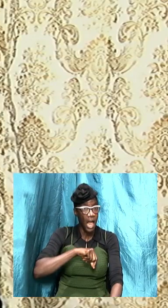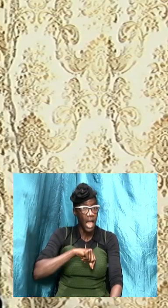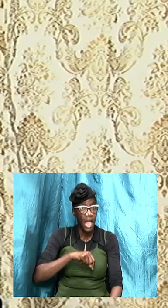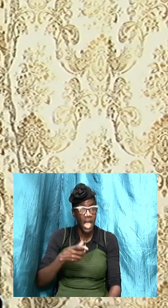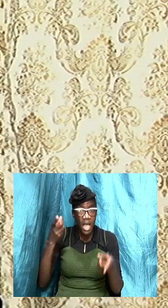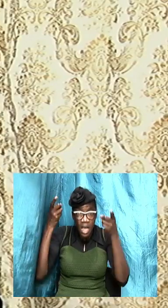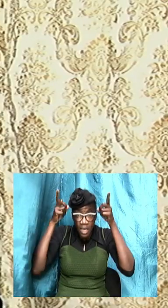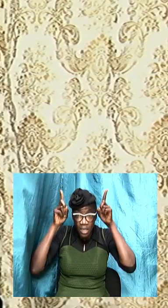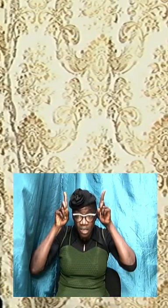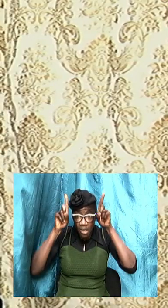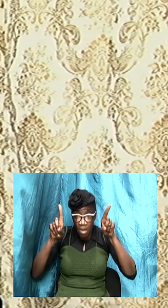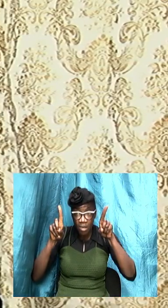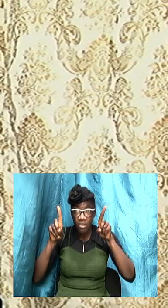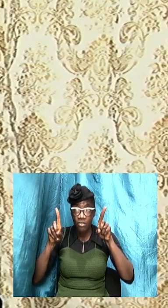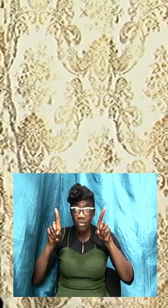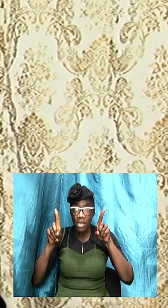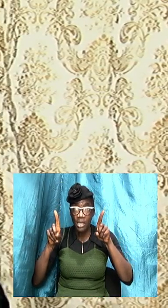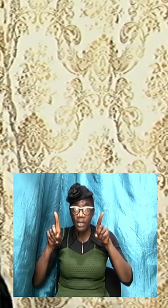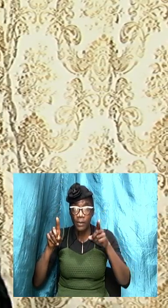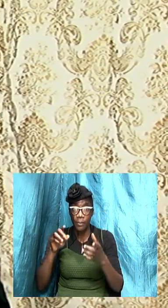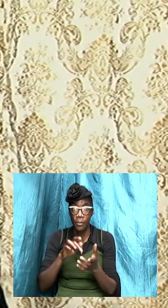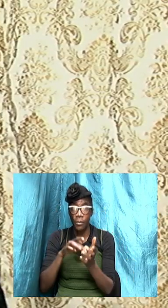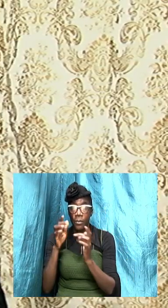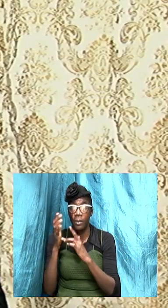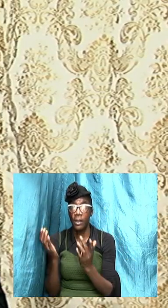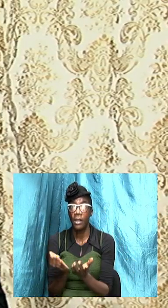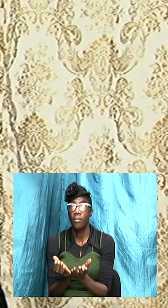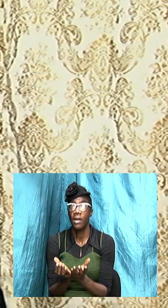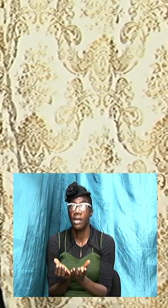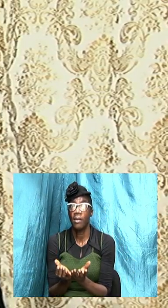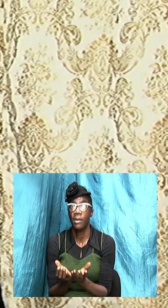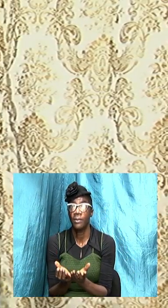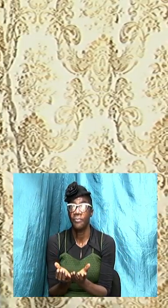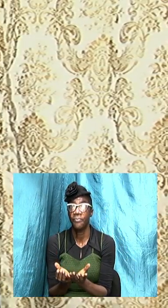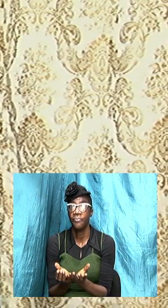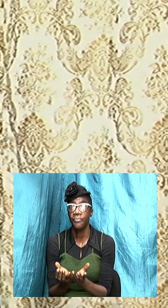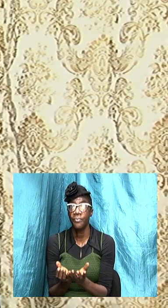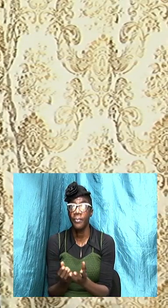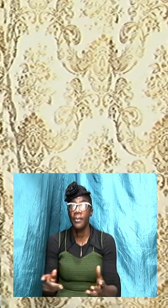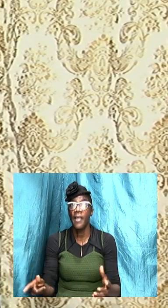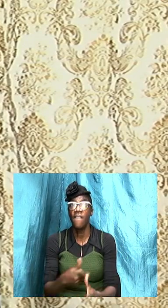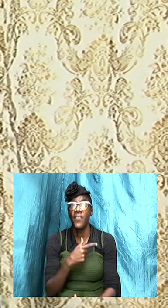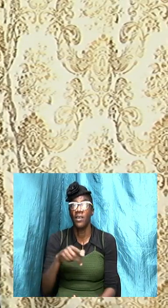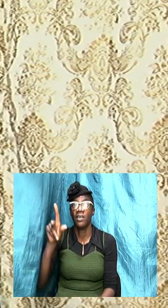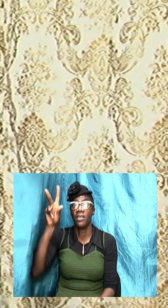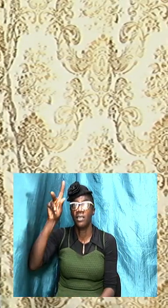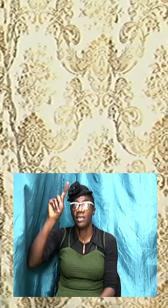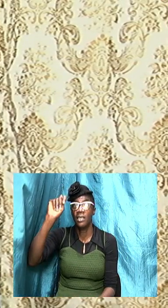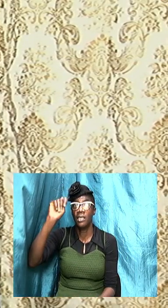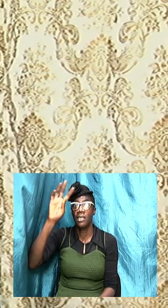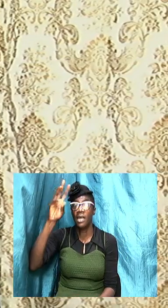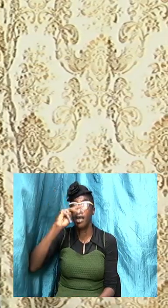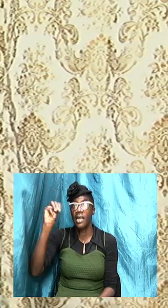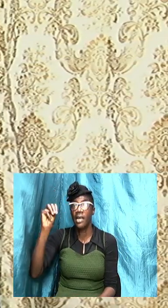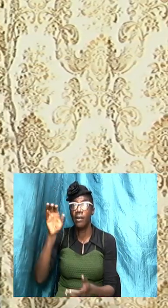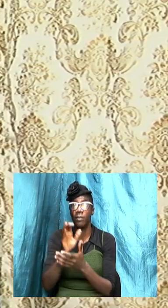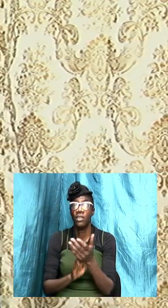so the scripture our theme scripture is taken from first Timothy chapter 4